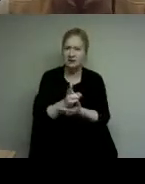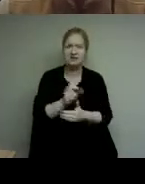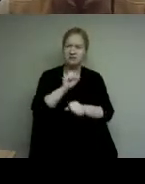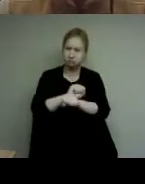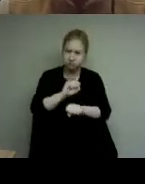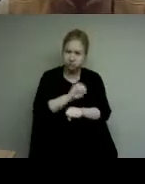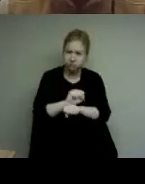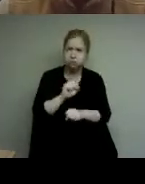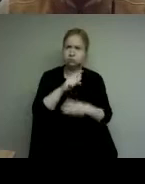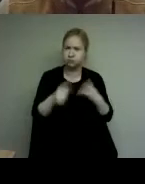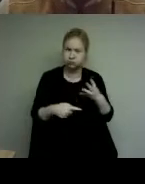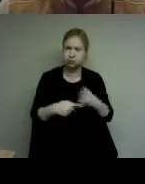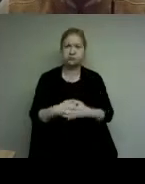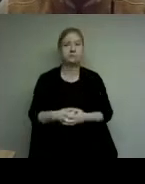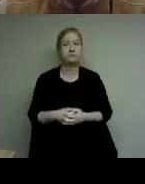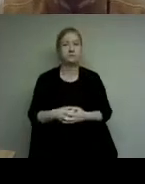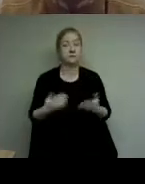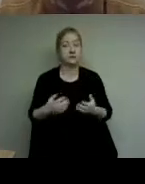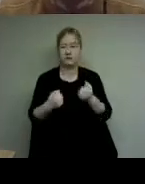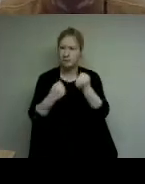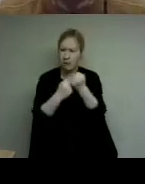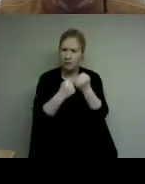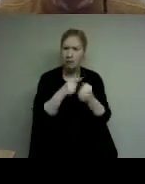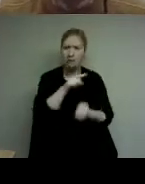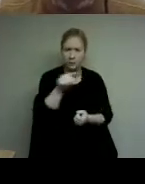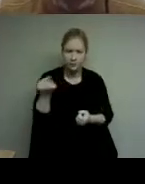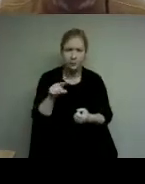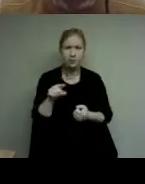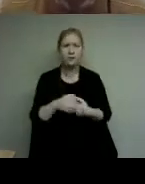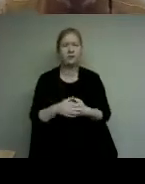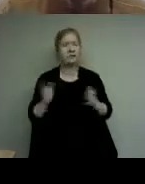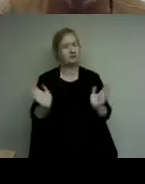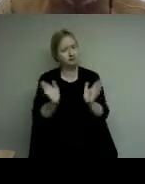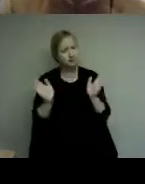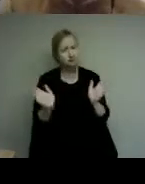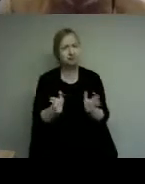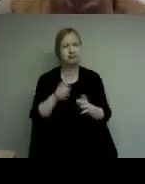we are here to support you celebrate with you and encourage you to make things you love